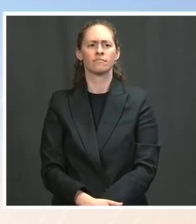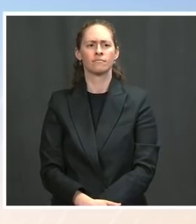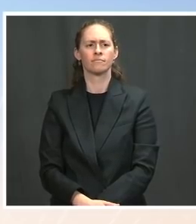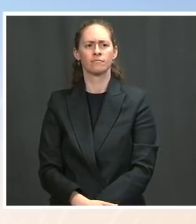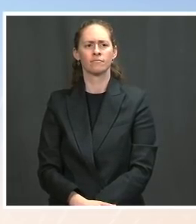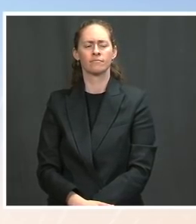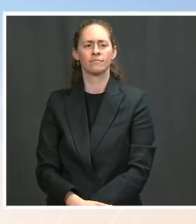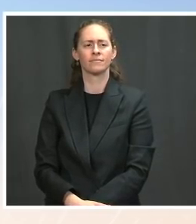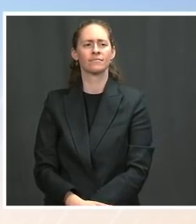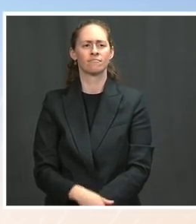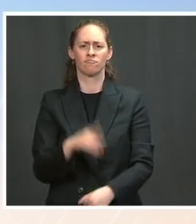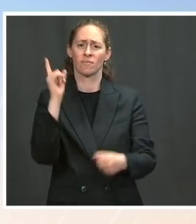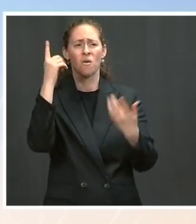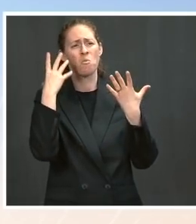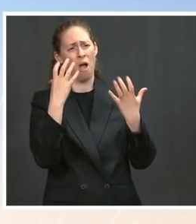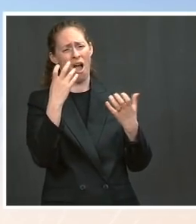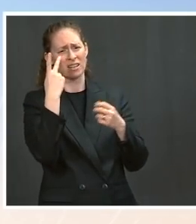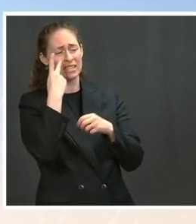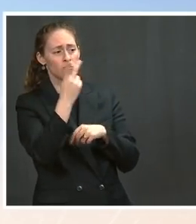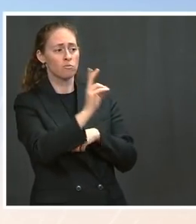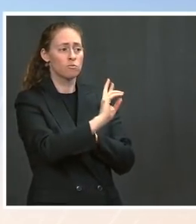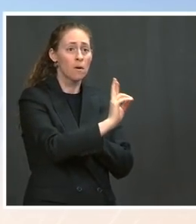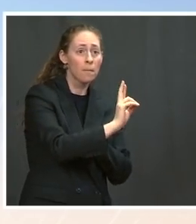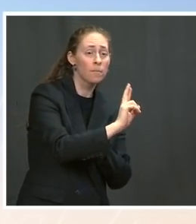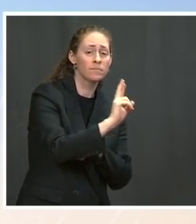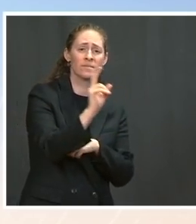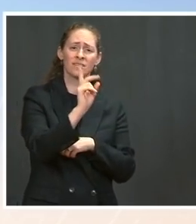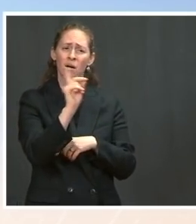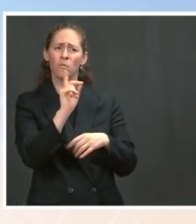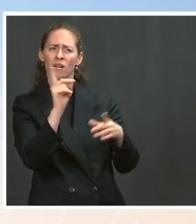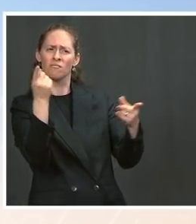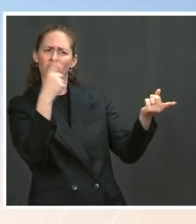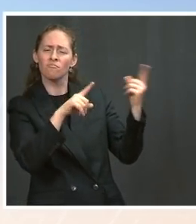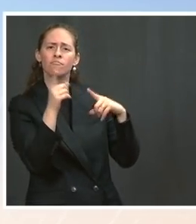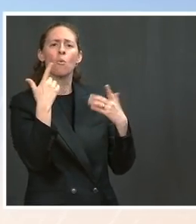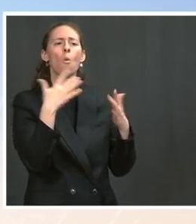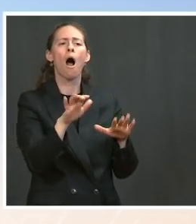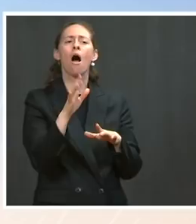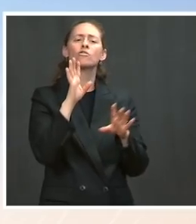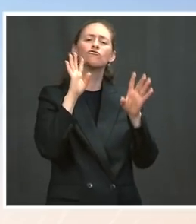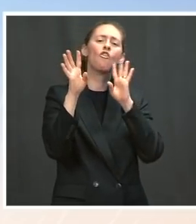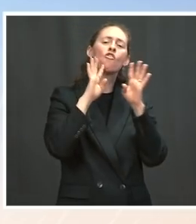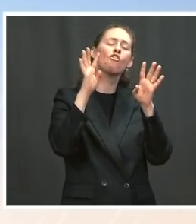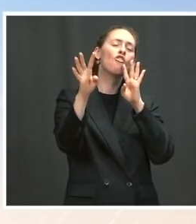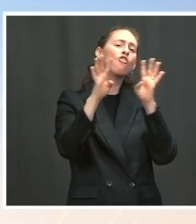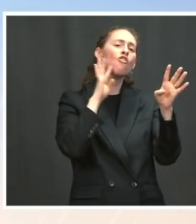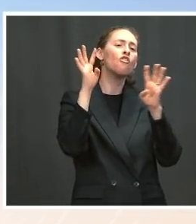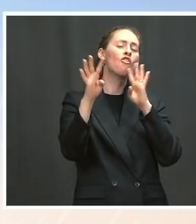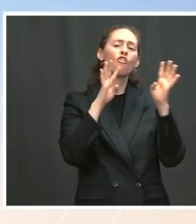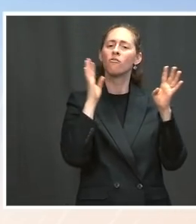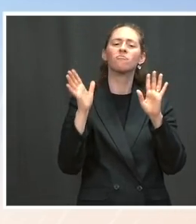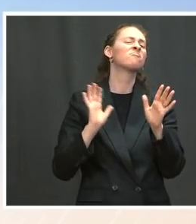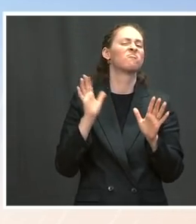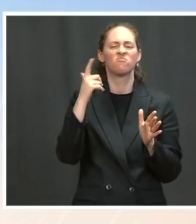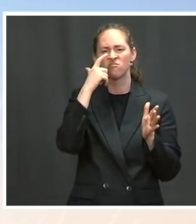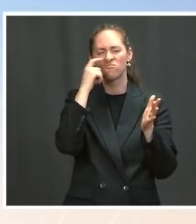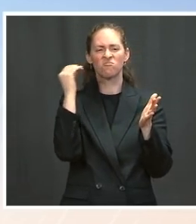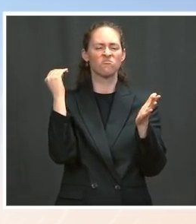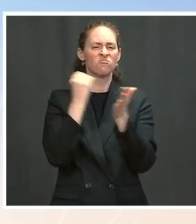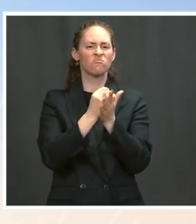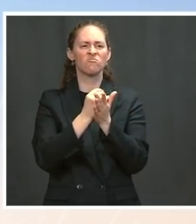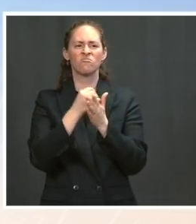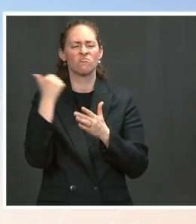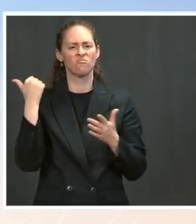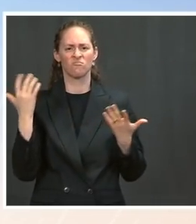It doesn't matter the language or the rhetoric of folks on the other side of the aisle because he believes it's what the